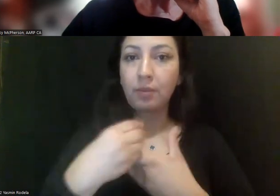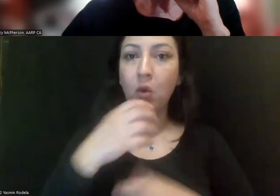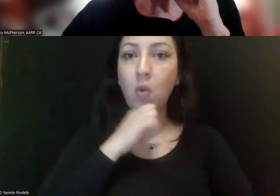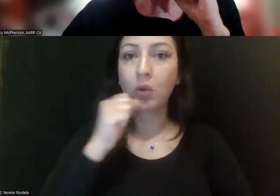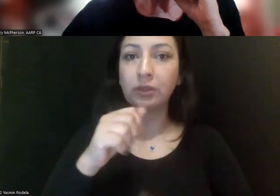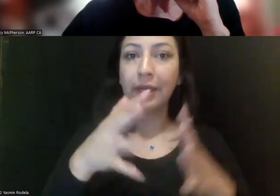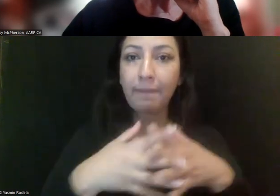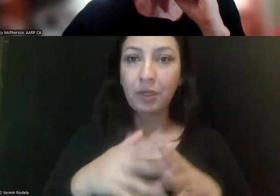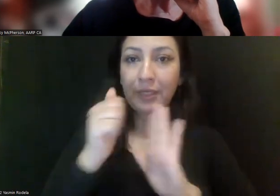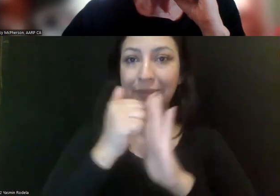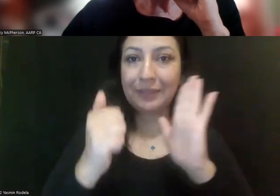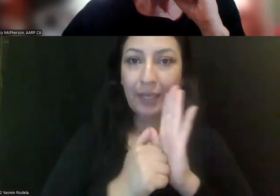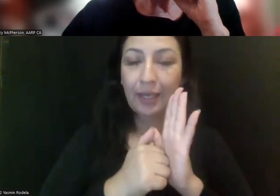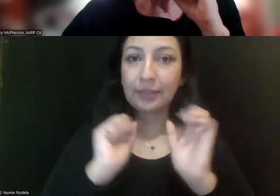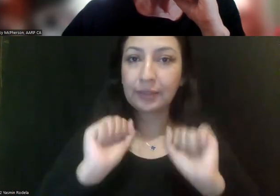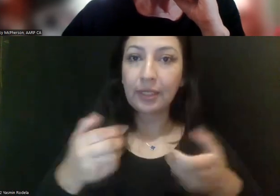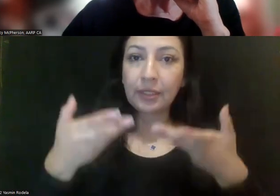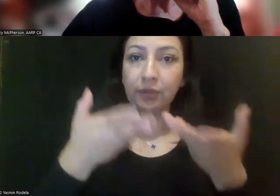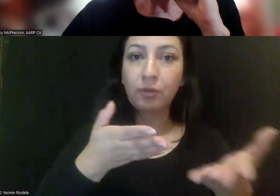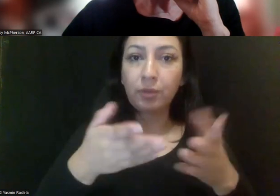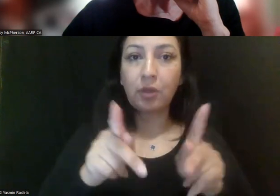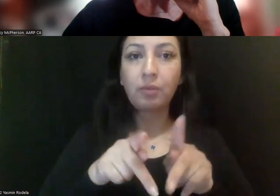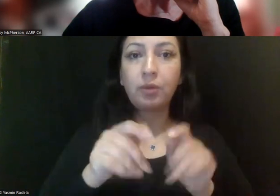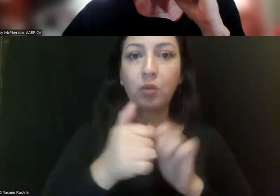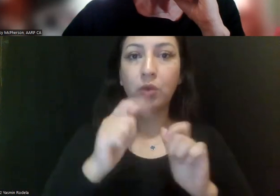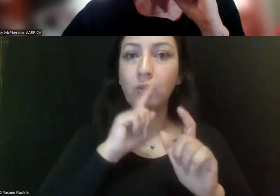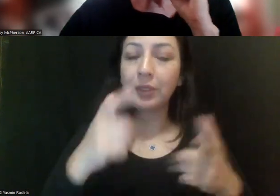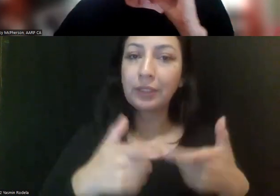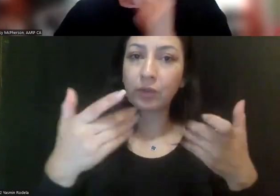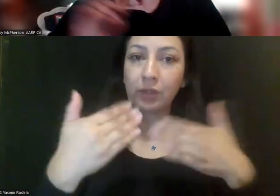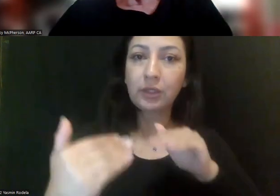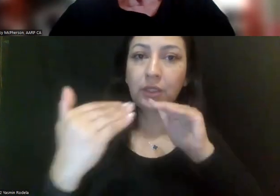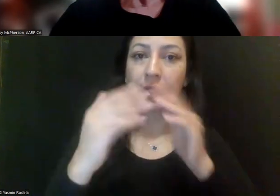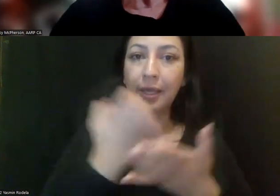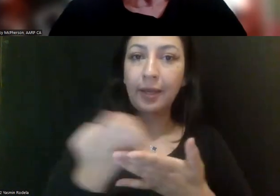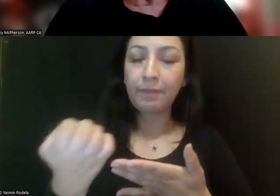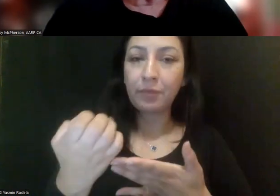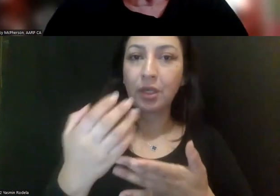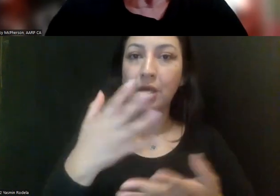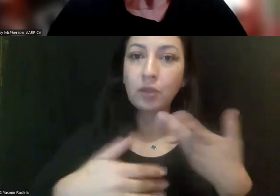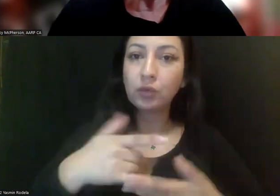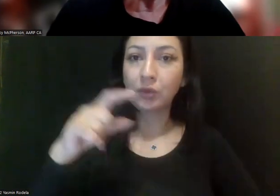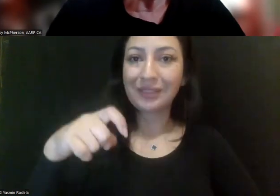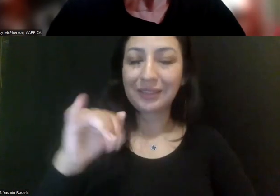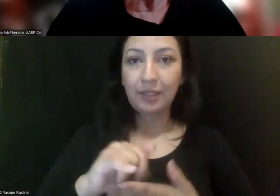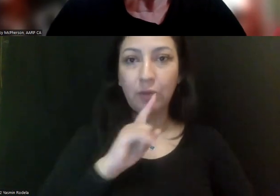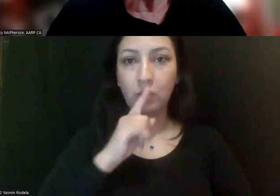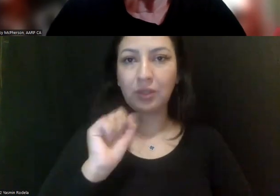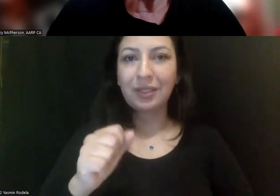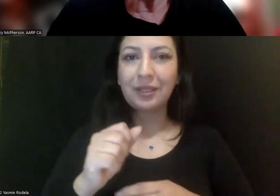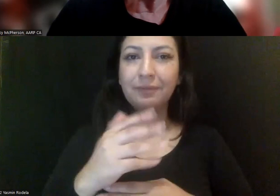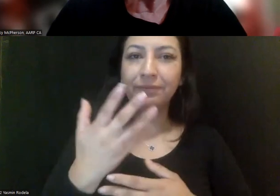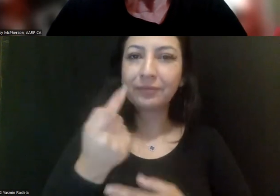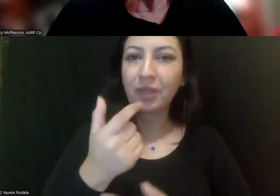Americans Act, to serve people with the greatest economic and social need. And it's kind of vague.